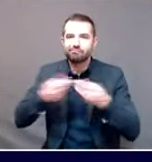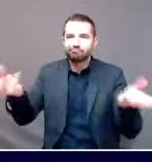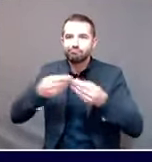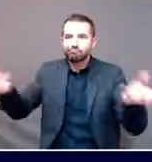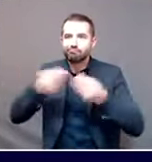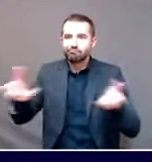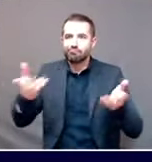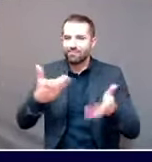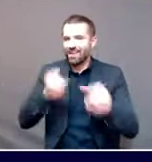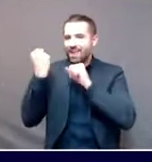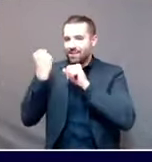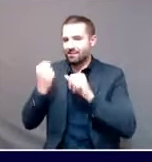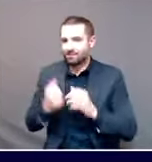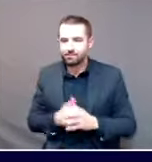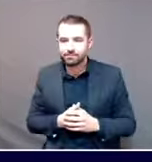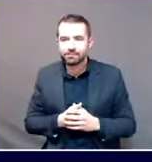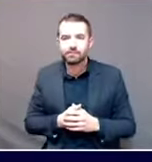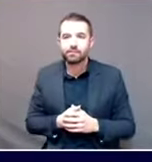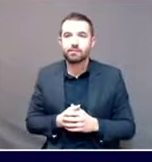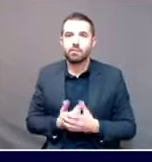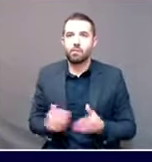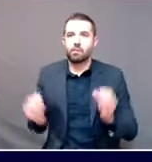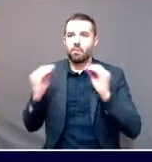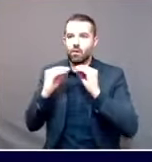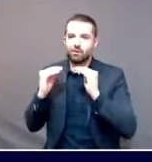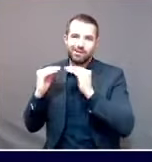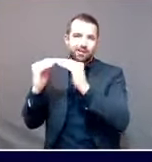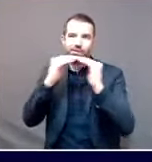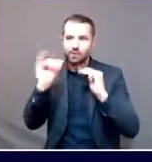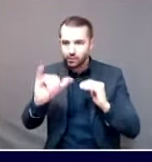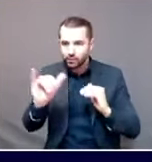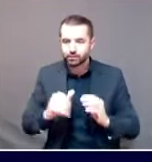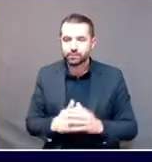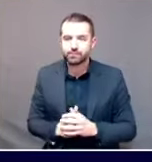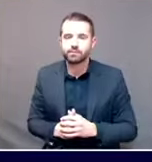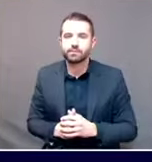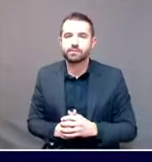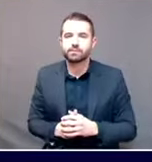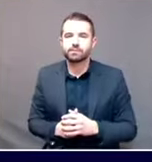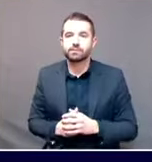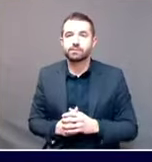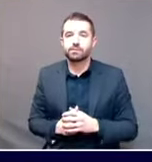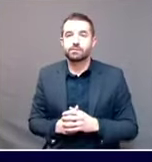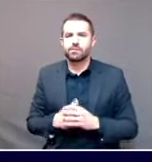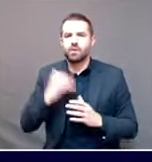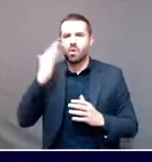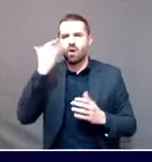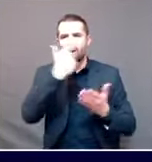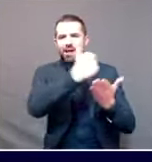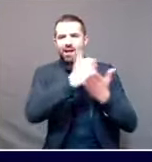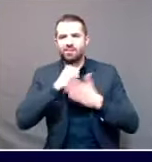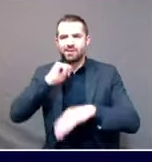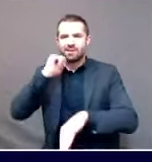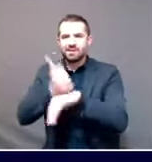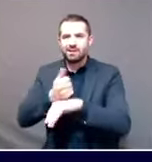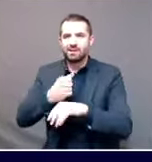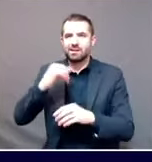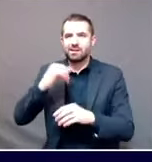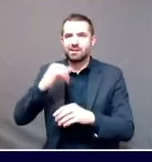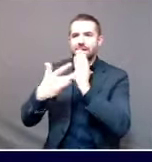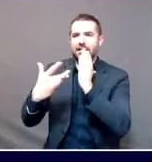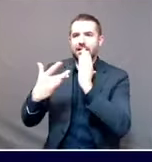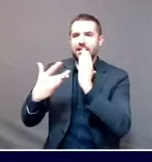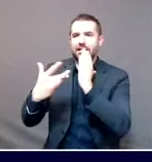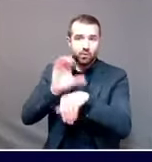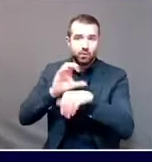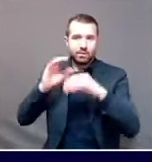Having robust resources means that we can have a logistics system that gets the vaccine to where it needs to be in a manner that keeps